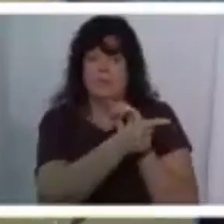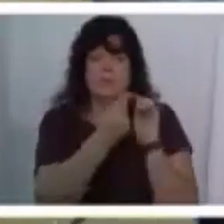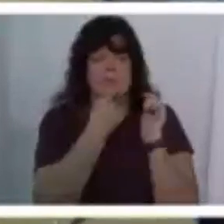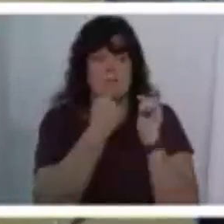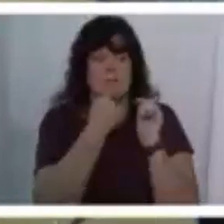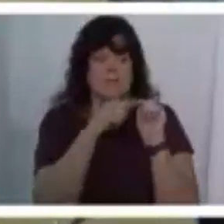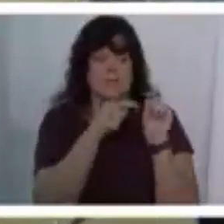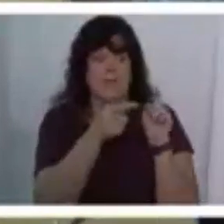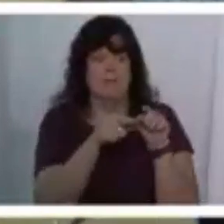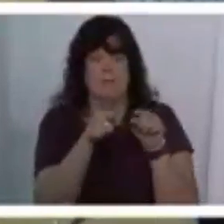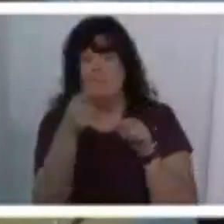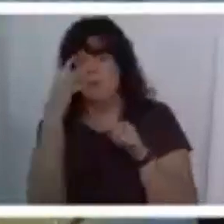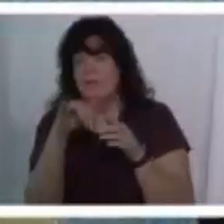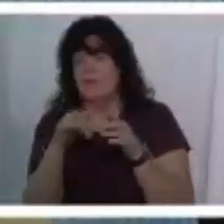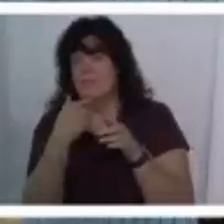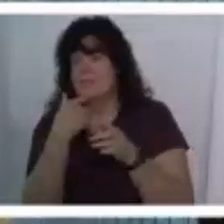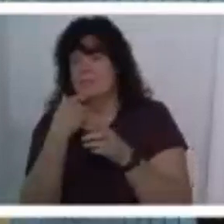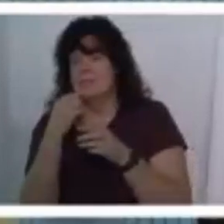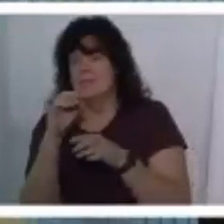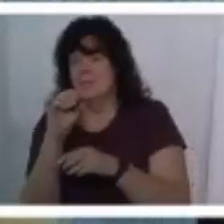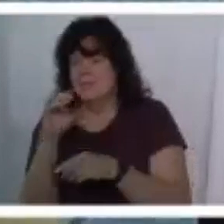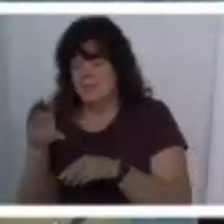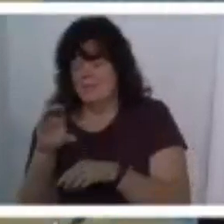communities and you were thinking simplicity